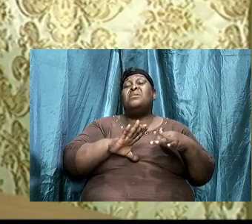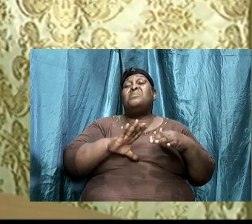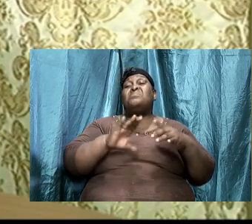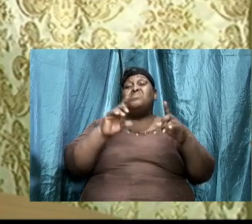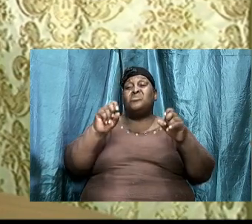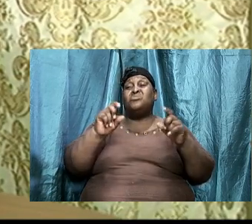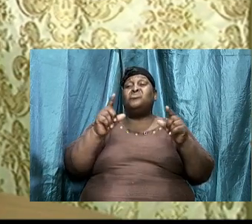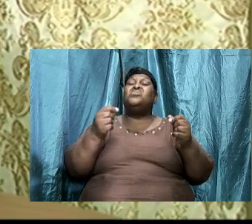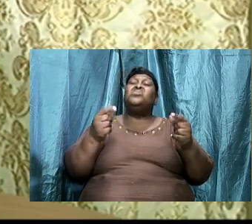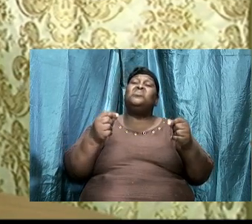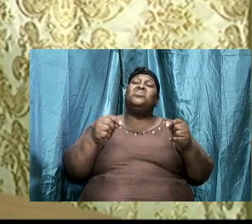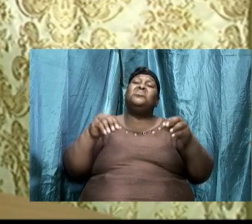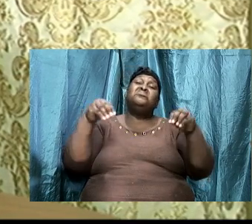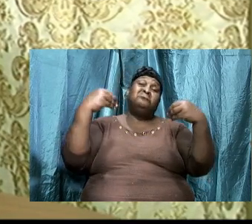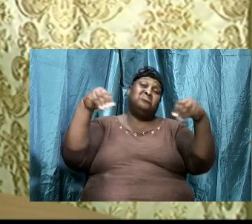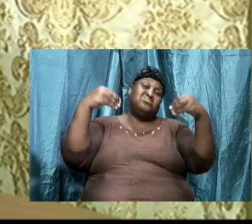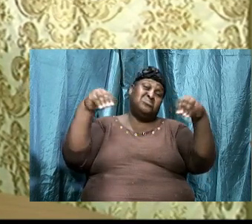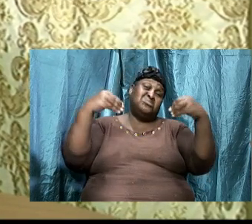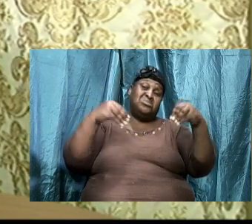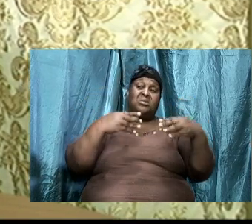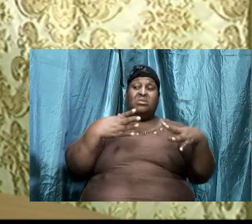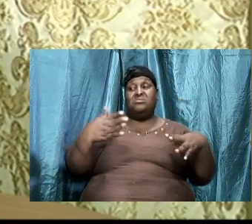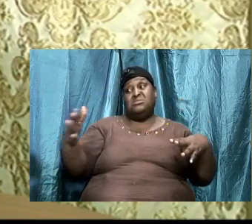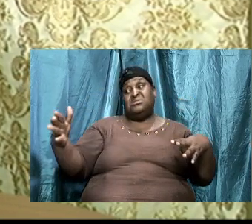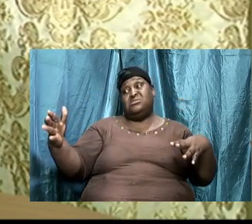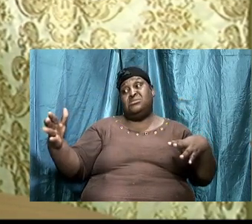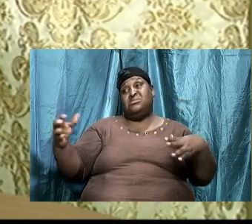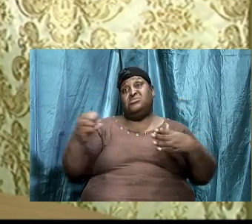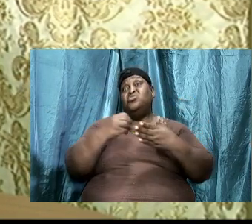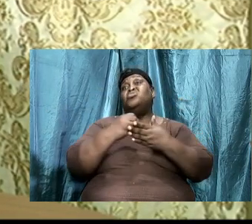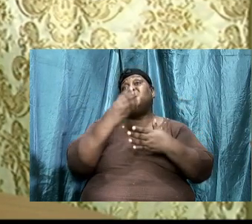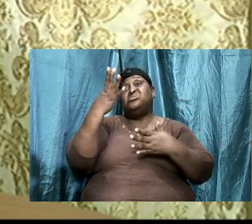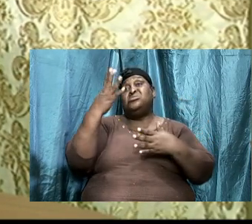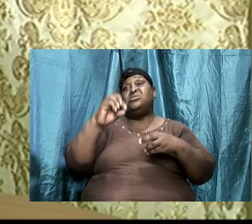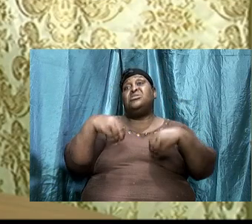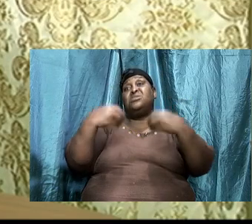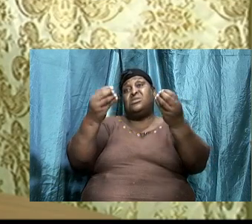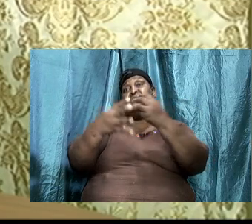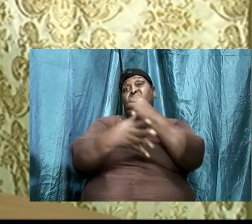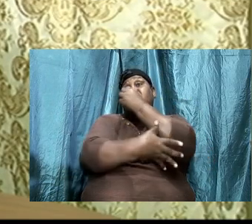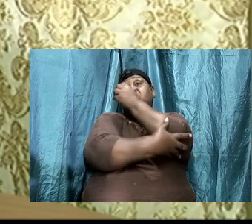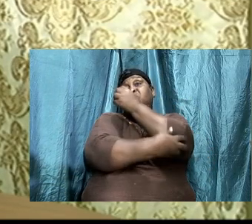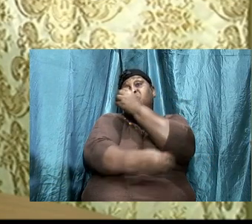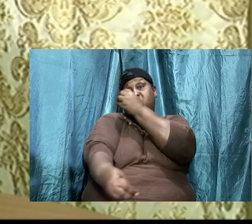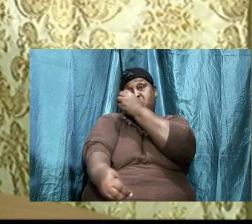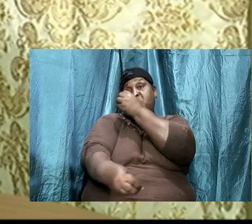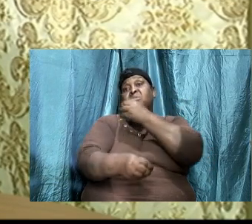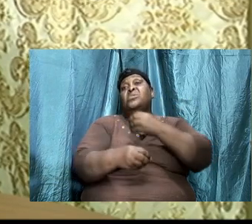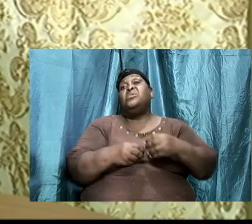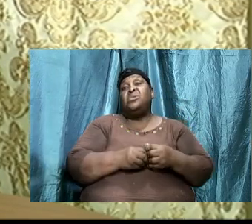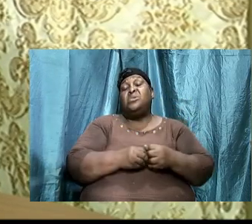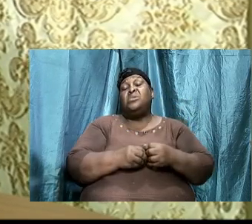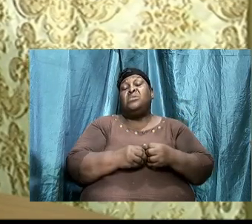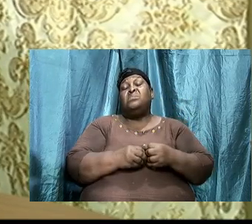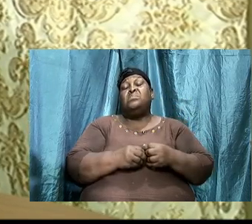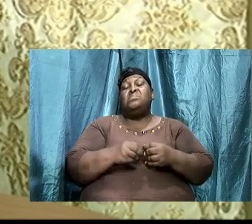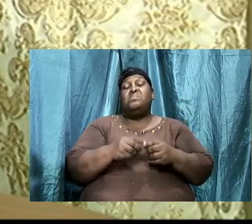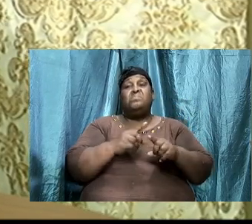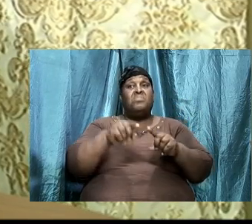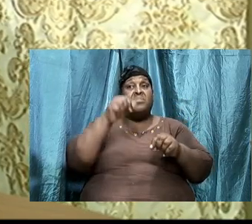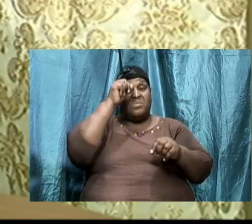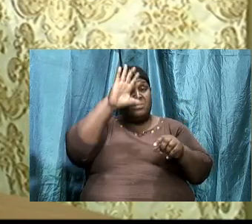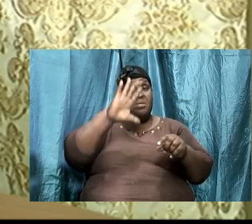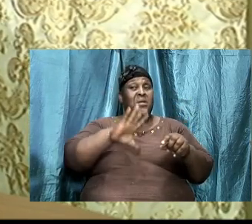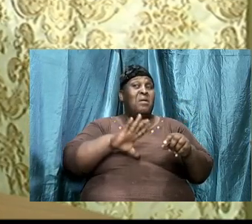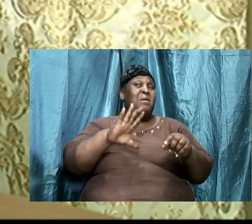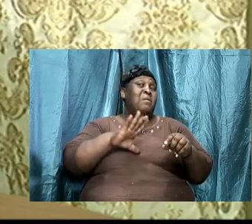give to the poor. But the Bible said that he had great possessions and, you know, you end up